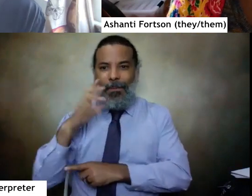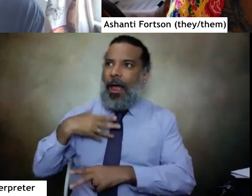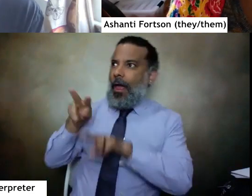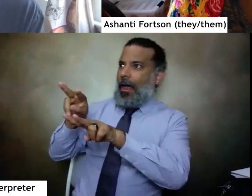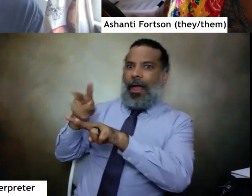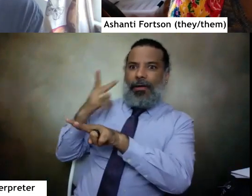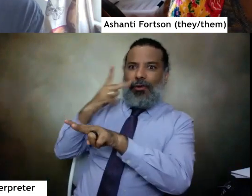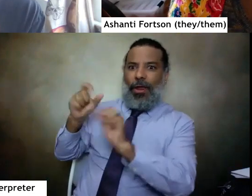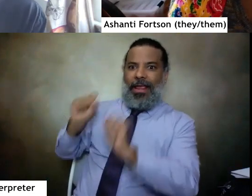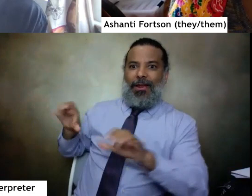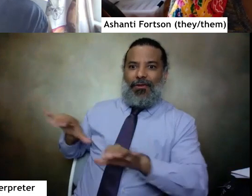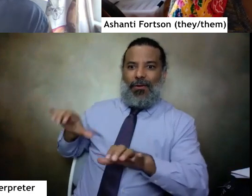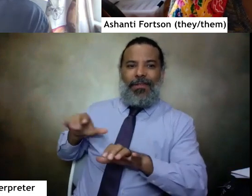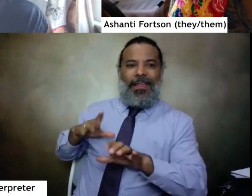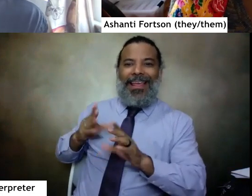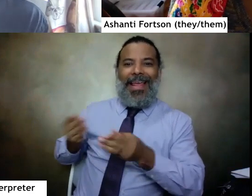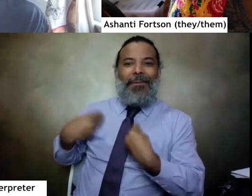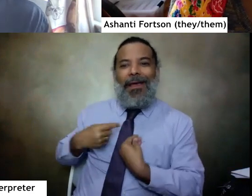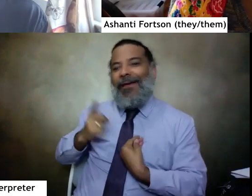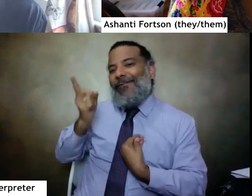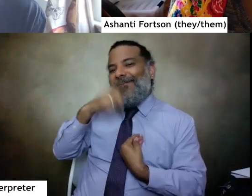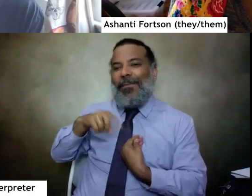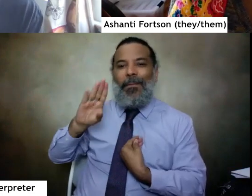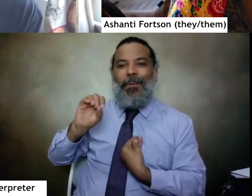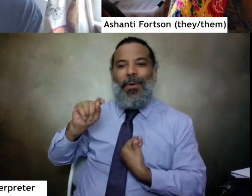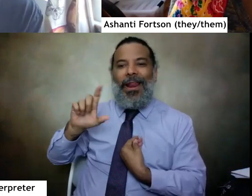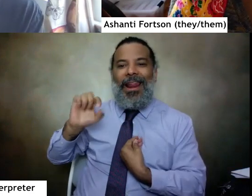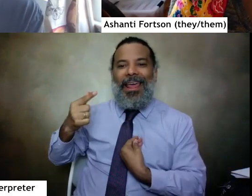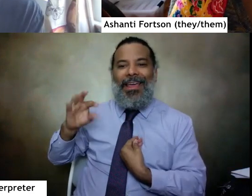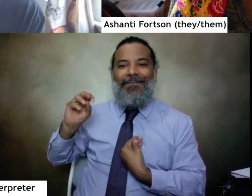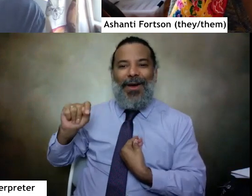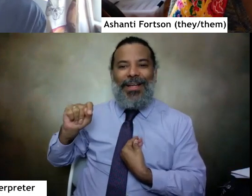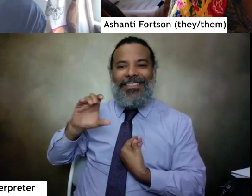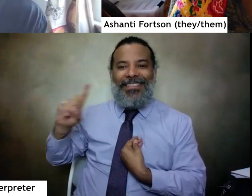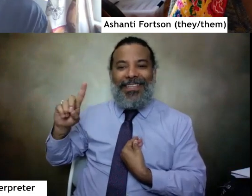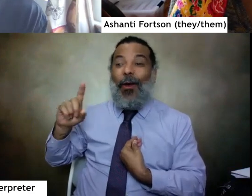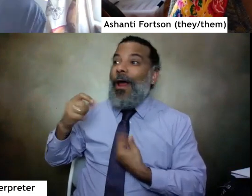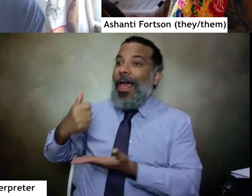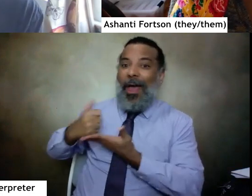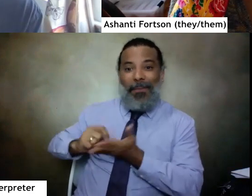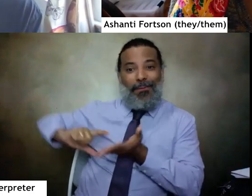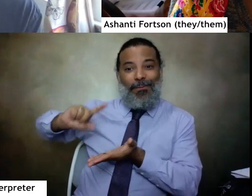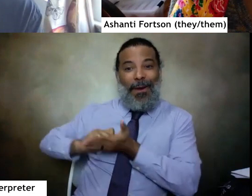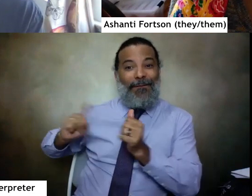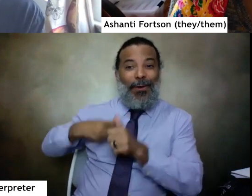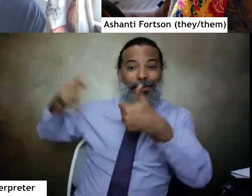who gave me my first bootleg font CDs, and helped me print my first posters, like folks at Oakland's